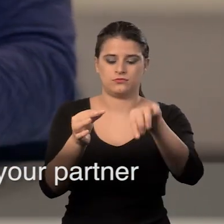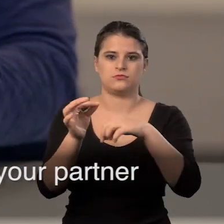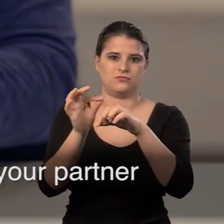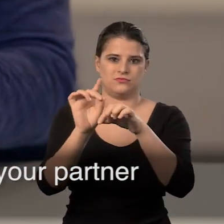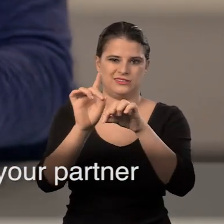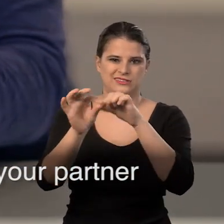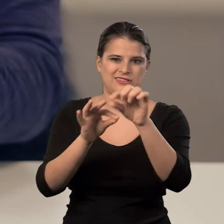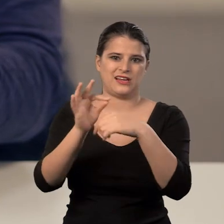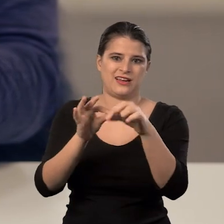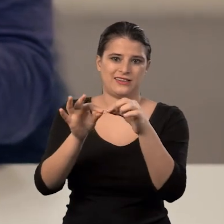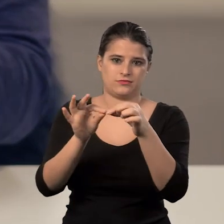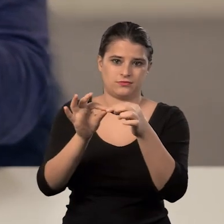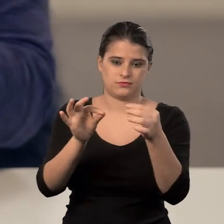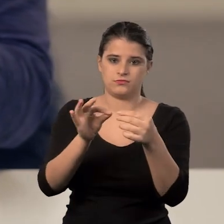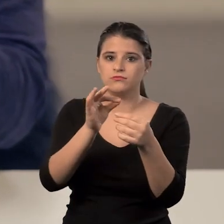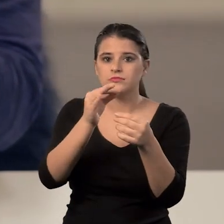partner.